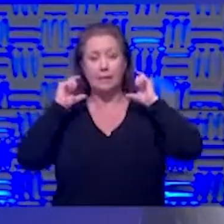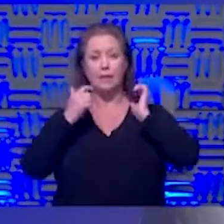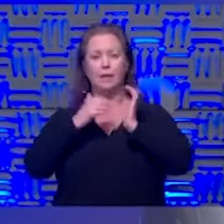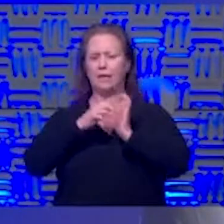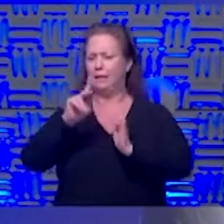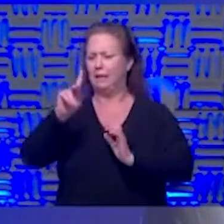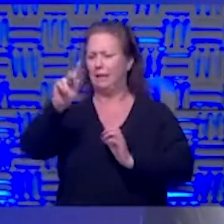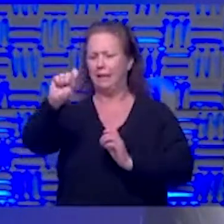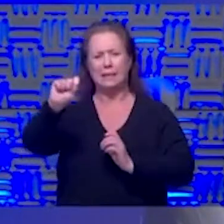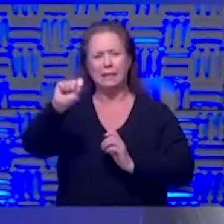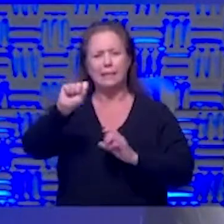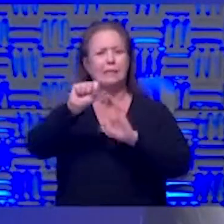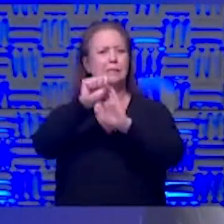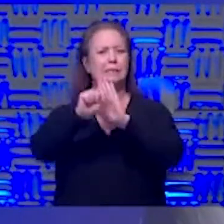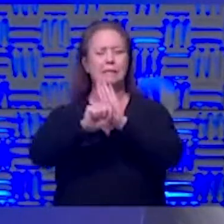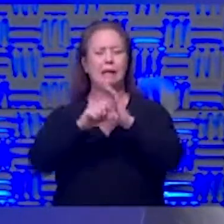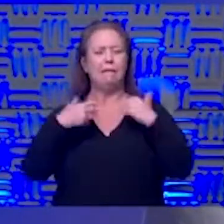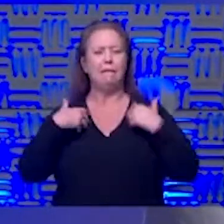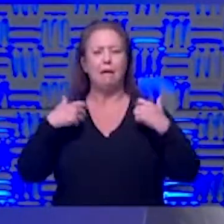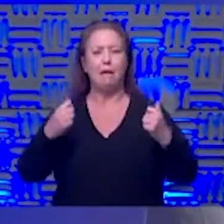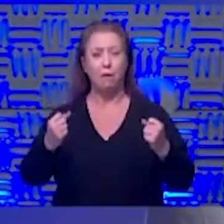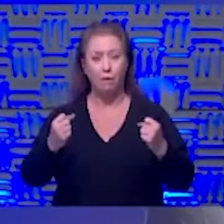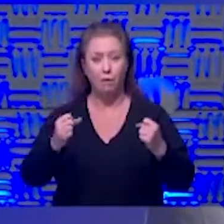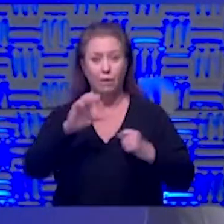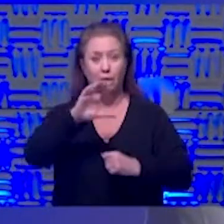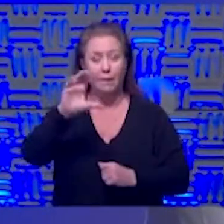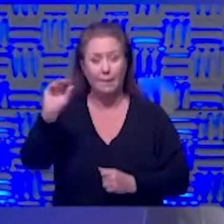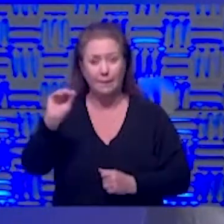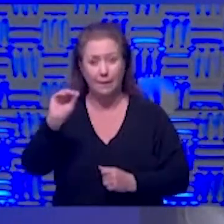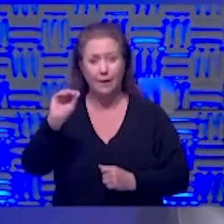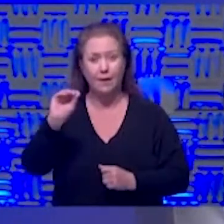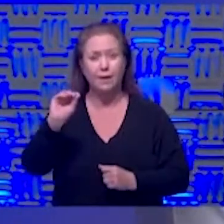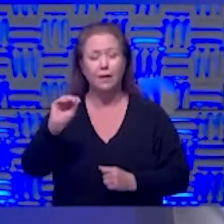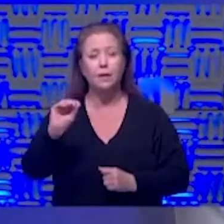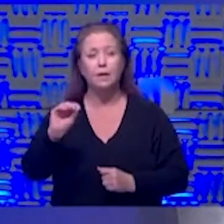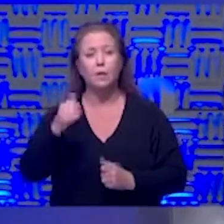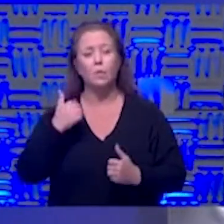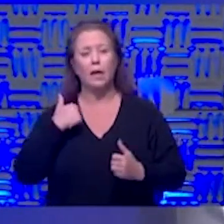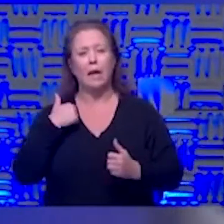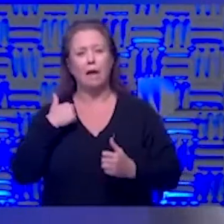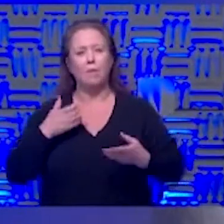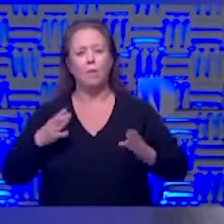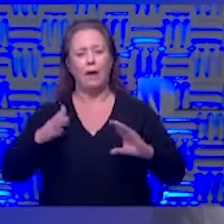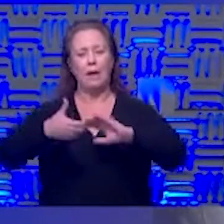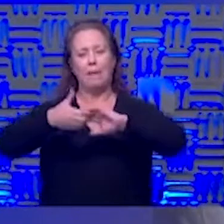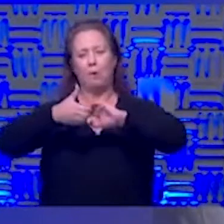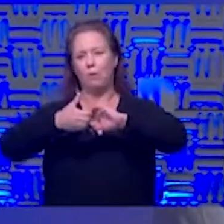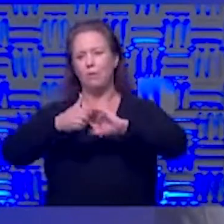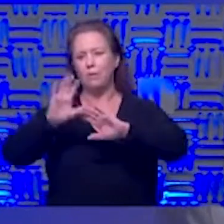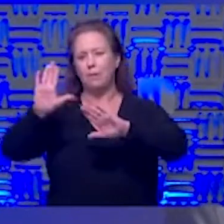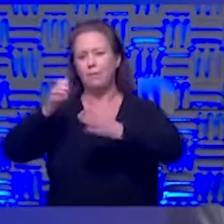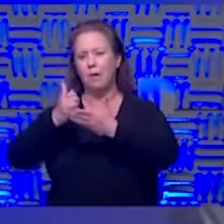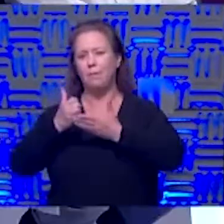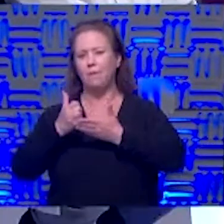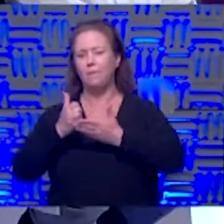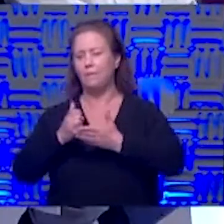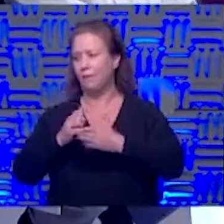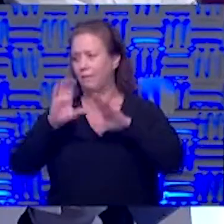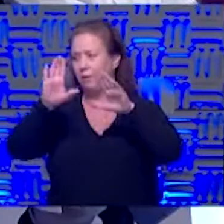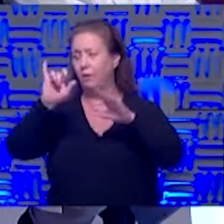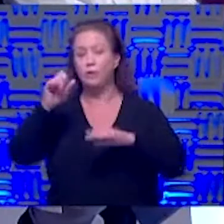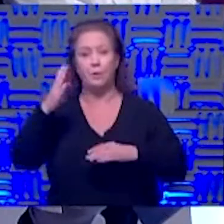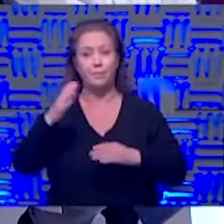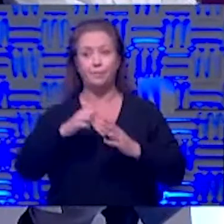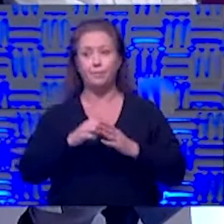kansas state health company or method but we do have a method and a partner that's really been helpful to us they've done a great job